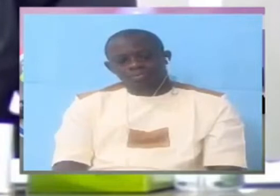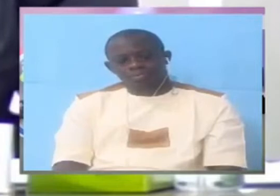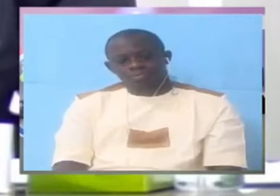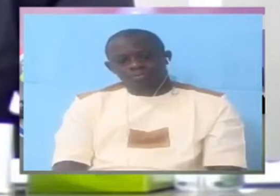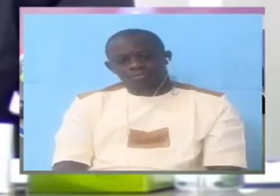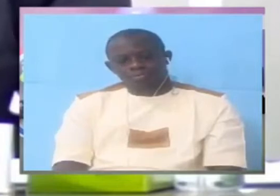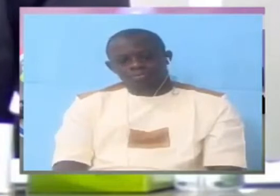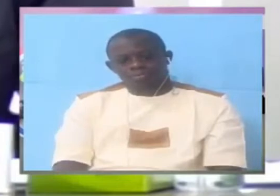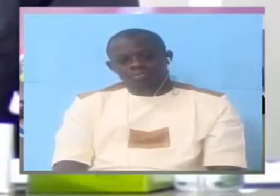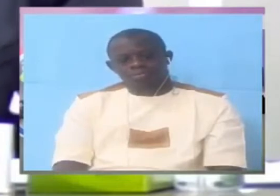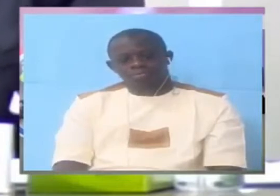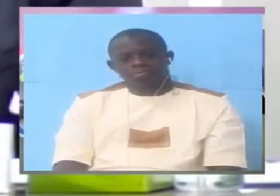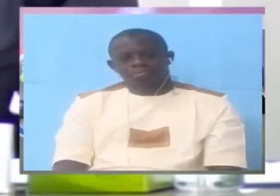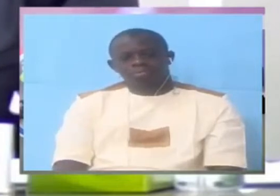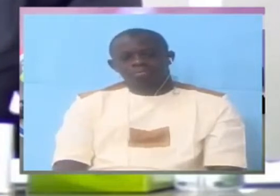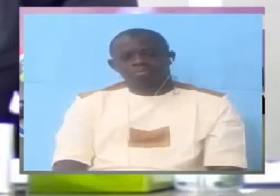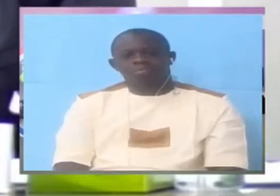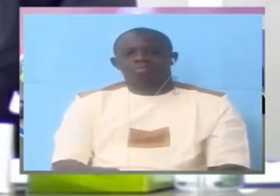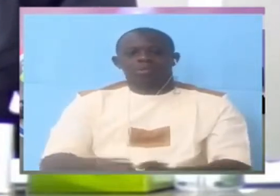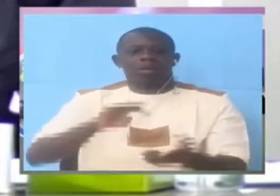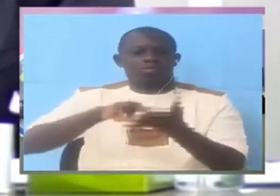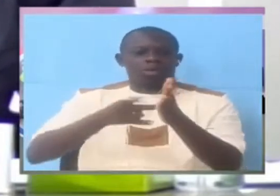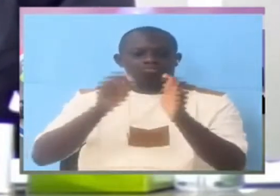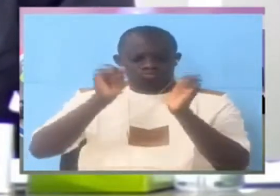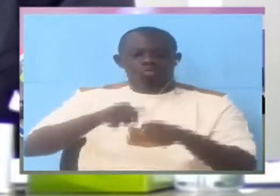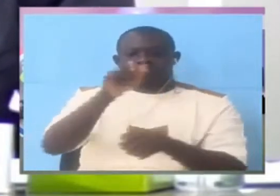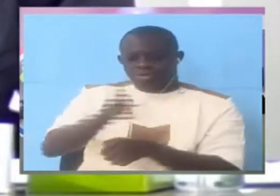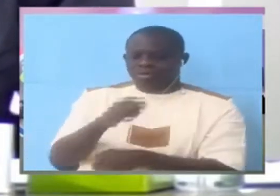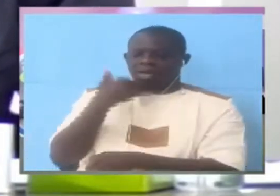then it begs the question